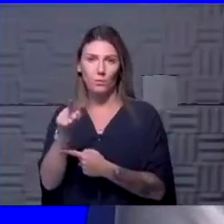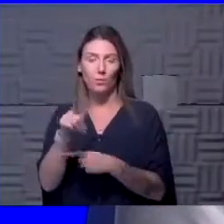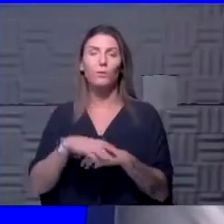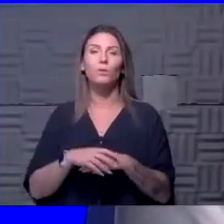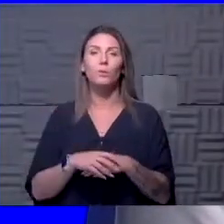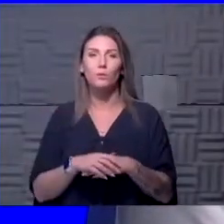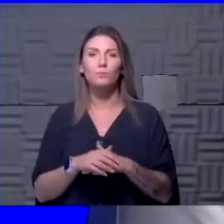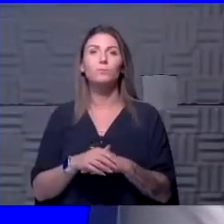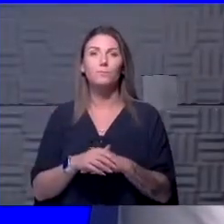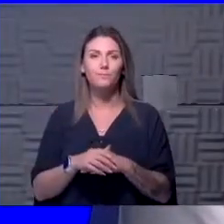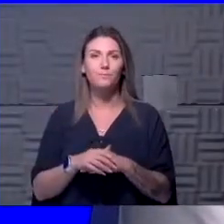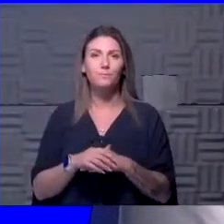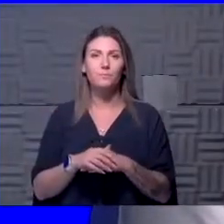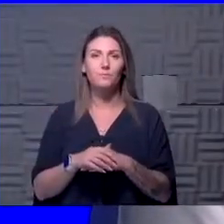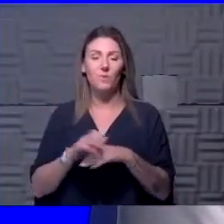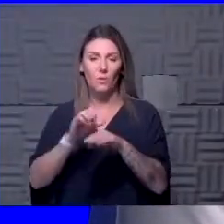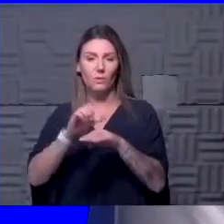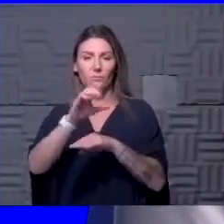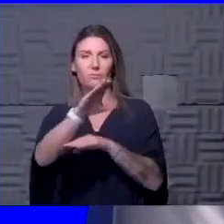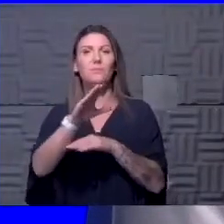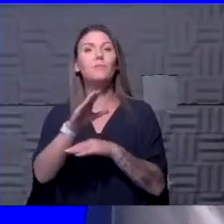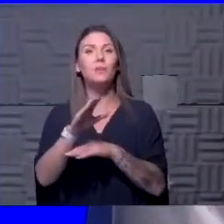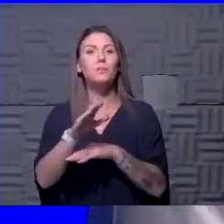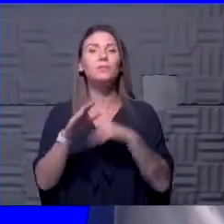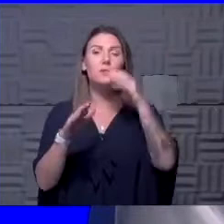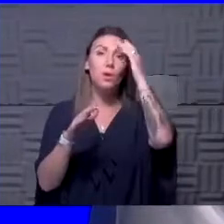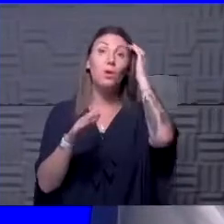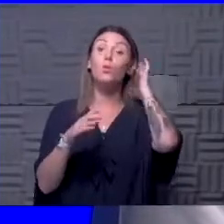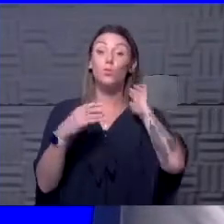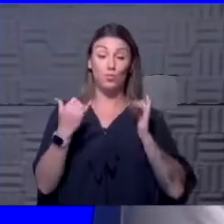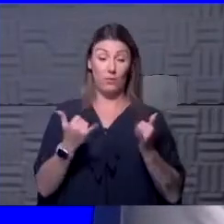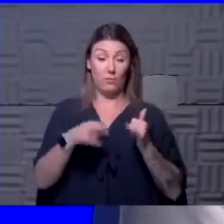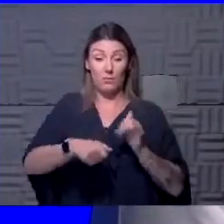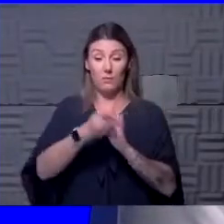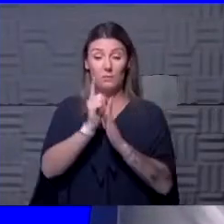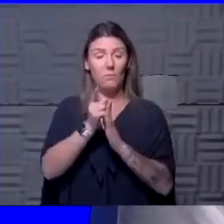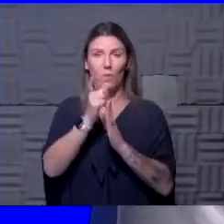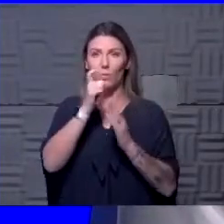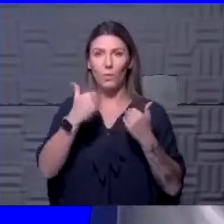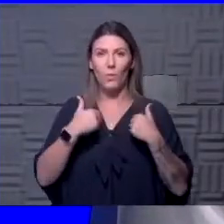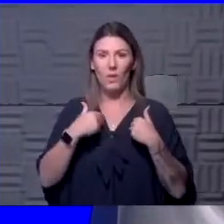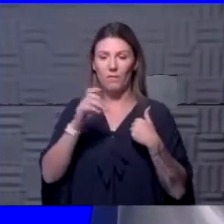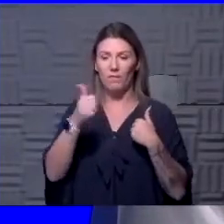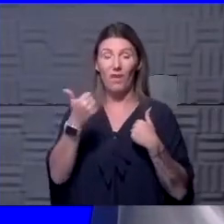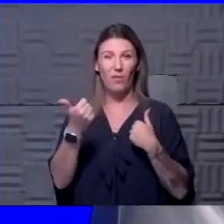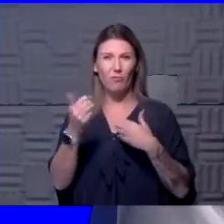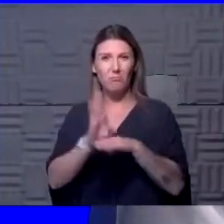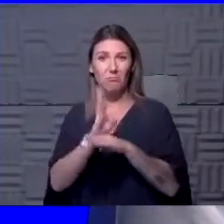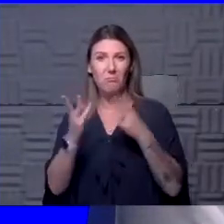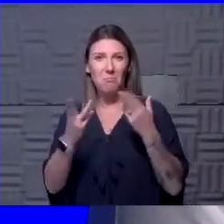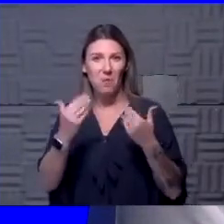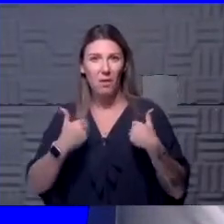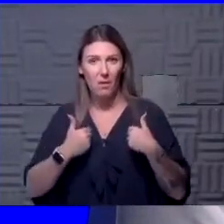So they are shipping them out. We don't have it at this point. Some other commercial entities may.